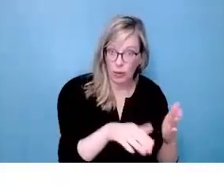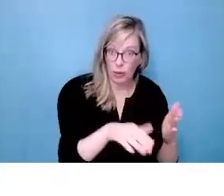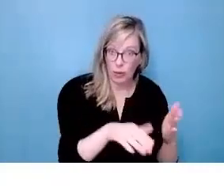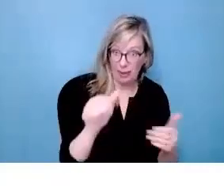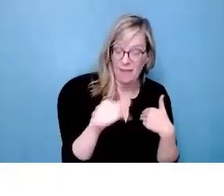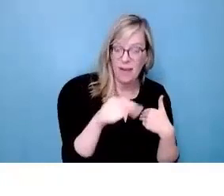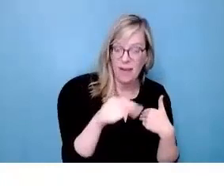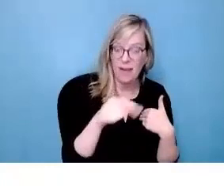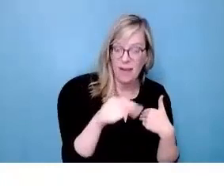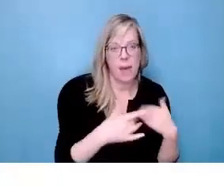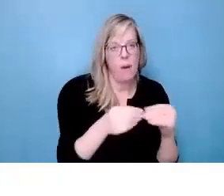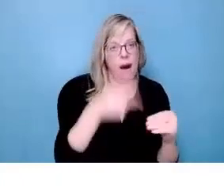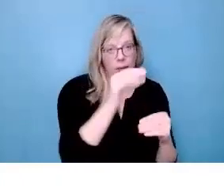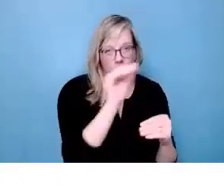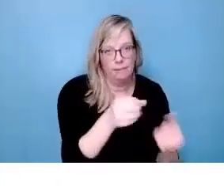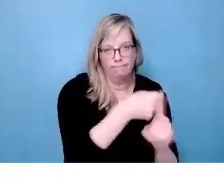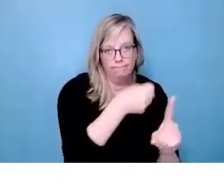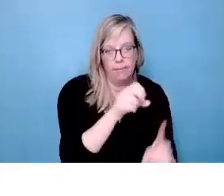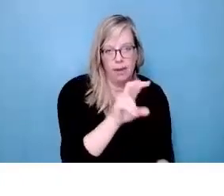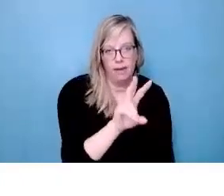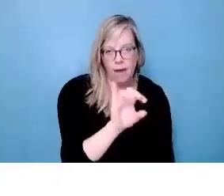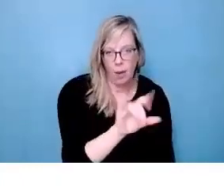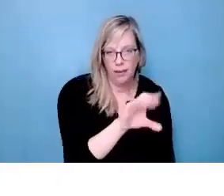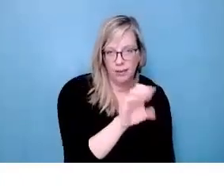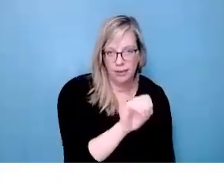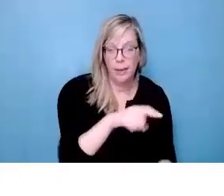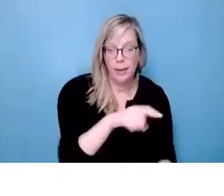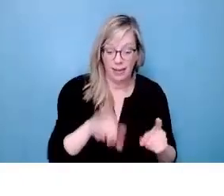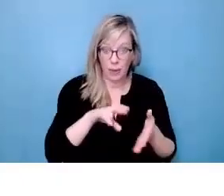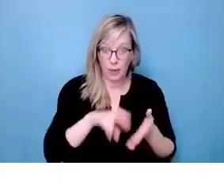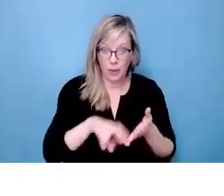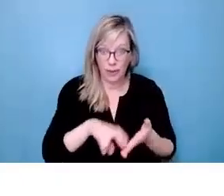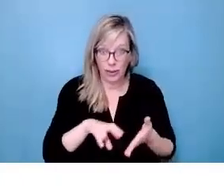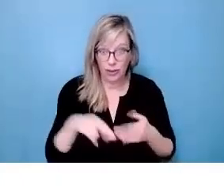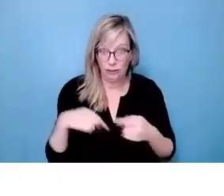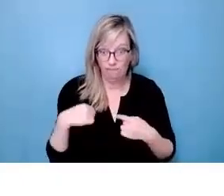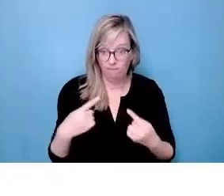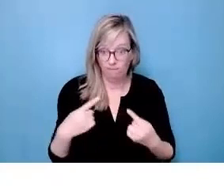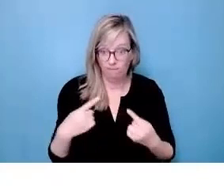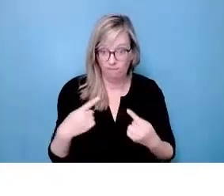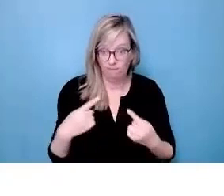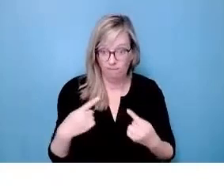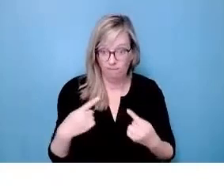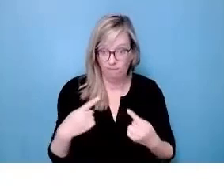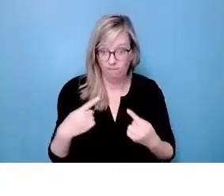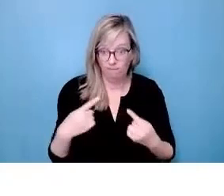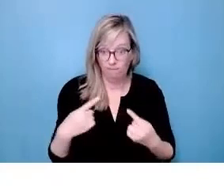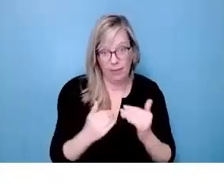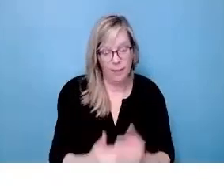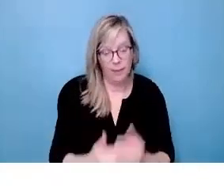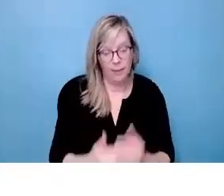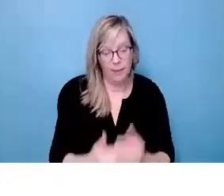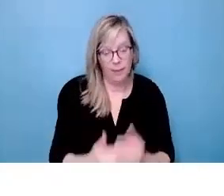So students with disabilities are disproportionately impacted by trauma and violence in post-secondary education, but the research in this area is currently limited.